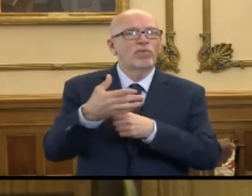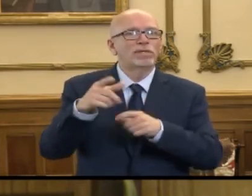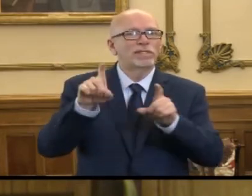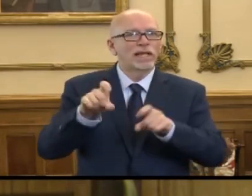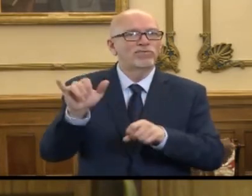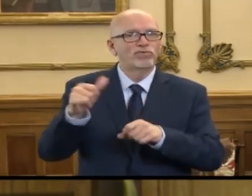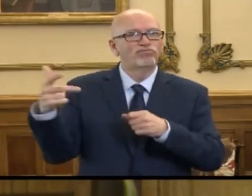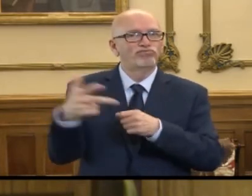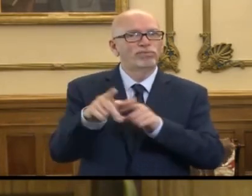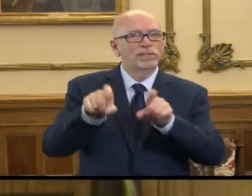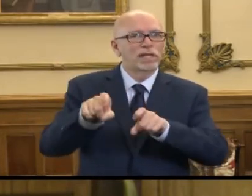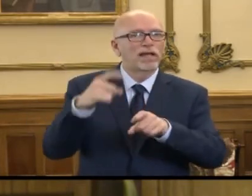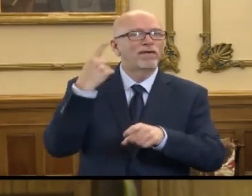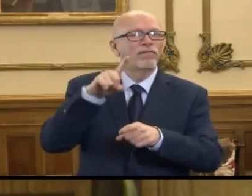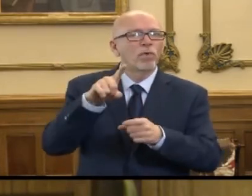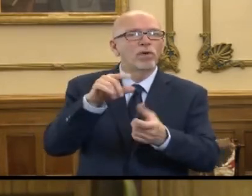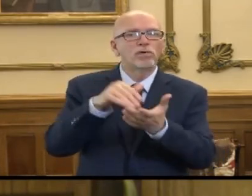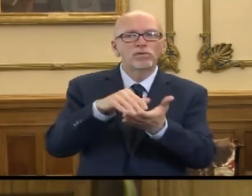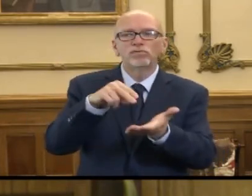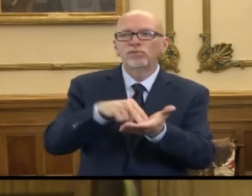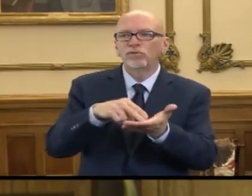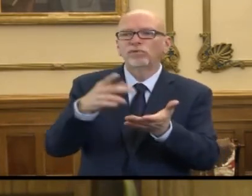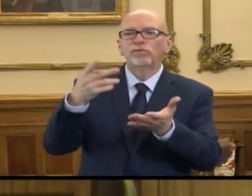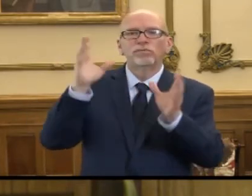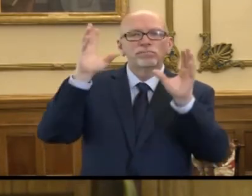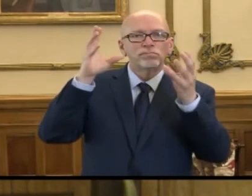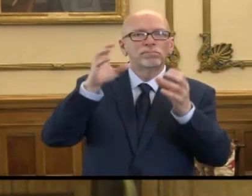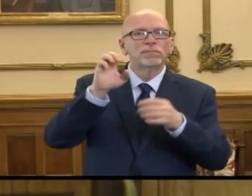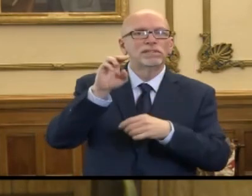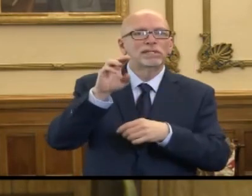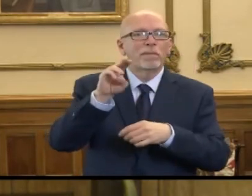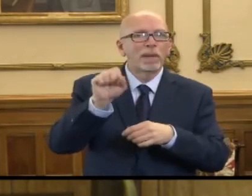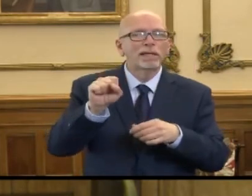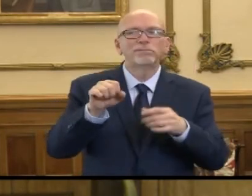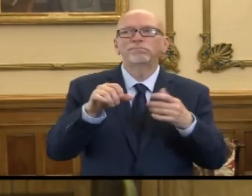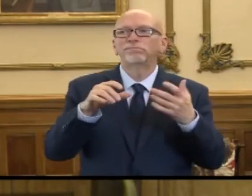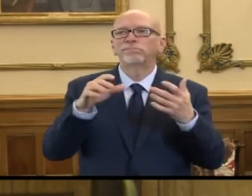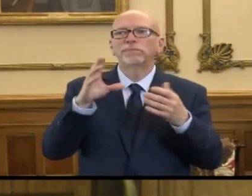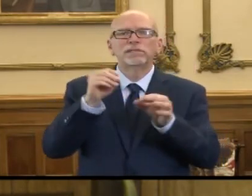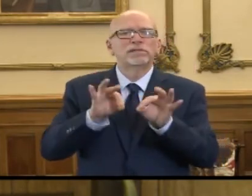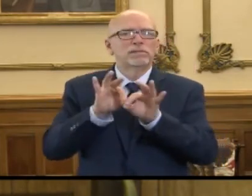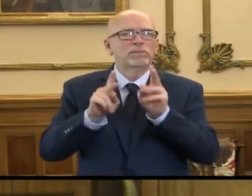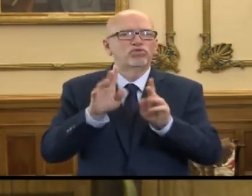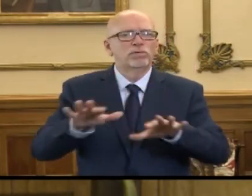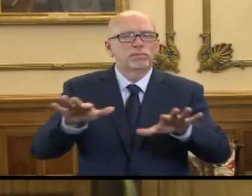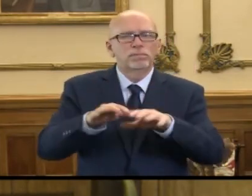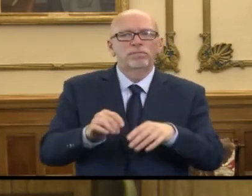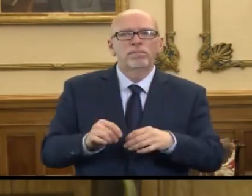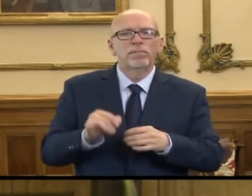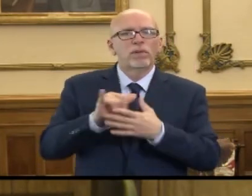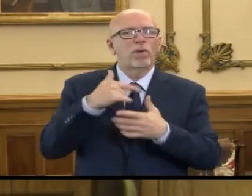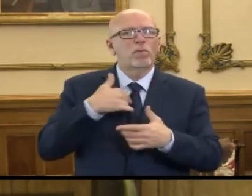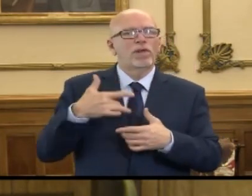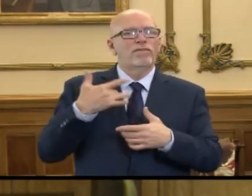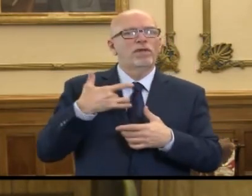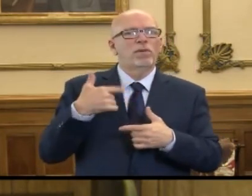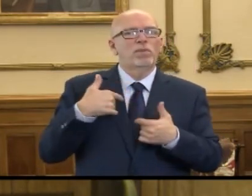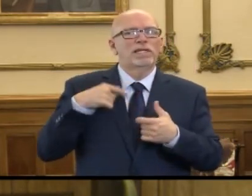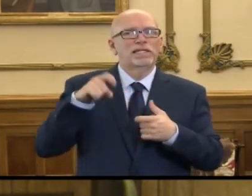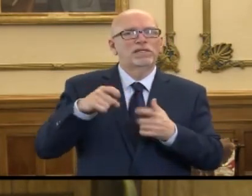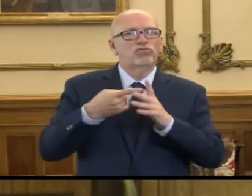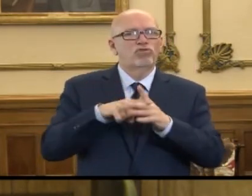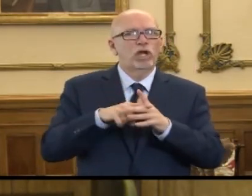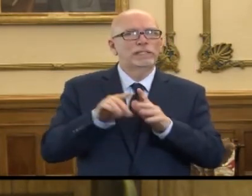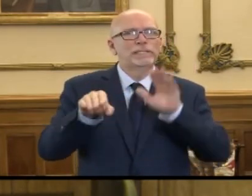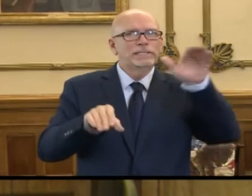our health care professionals, for our first responders, and for essential personnel. And that's why we felt the need to start getting out